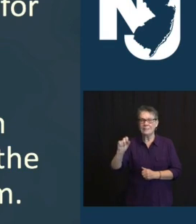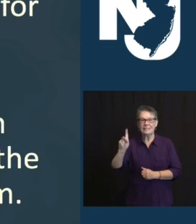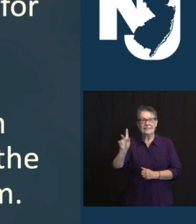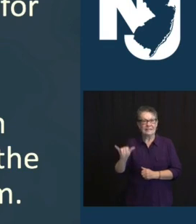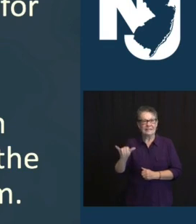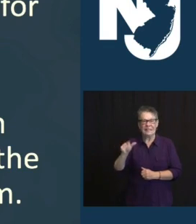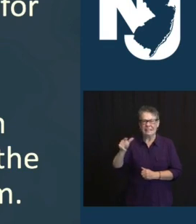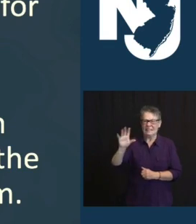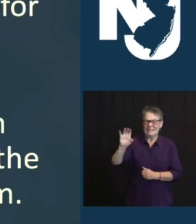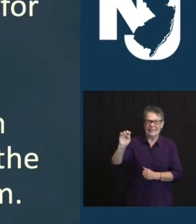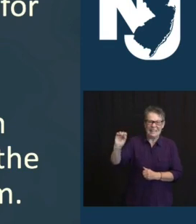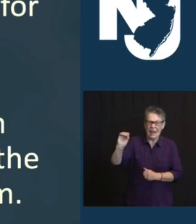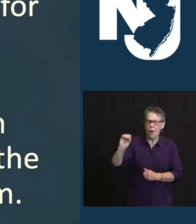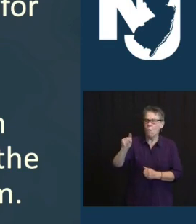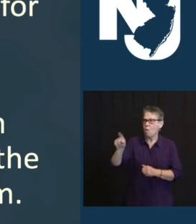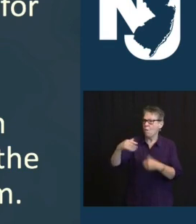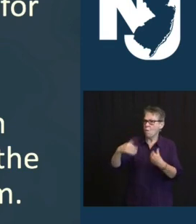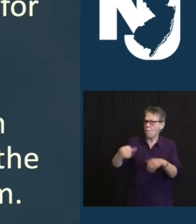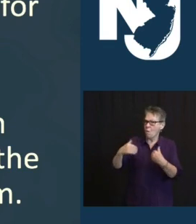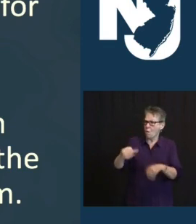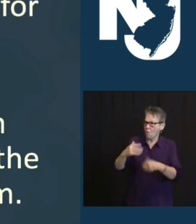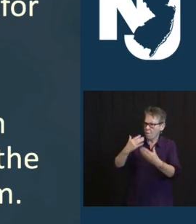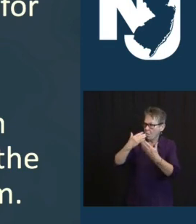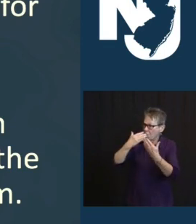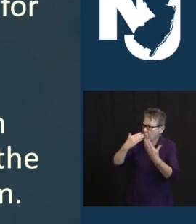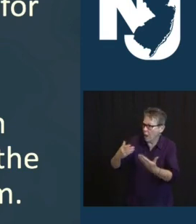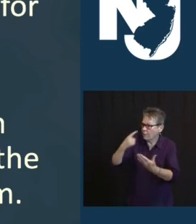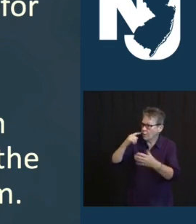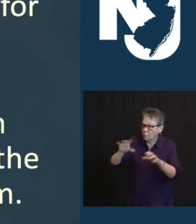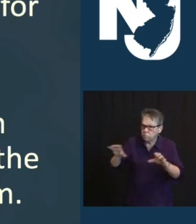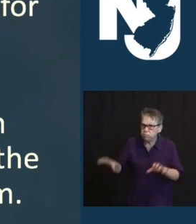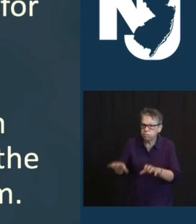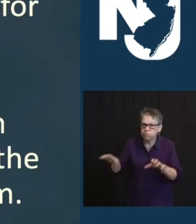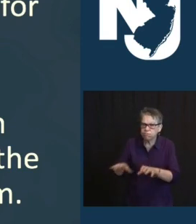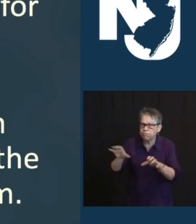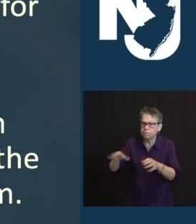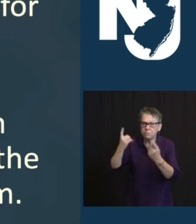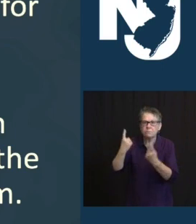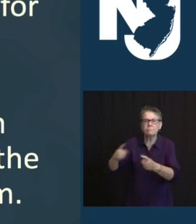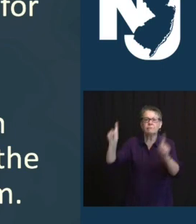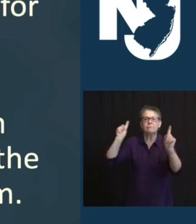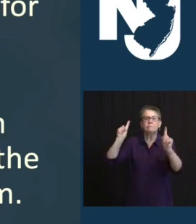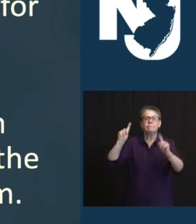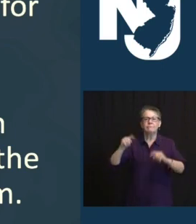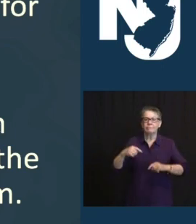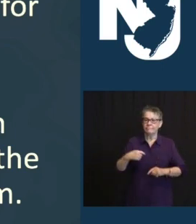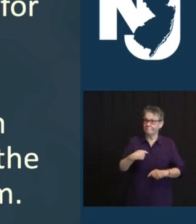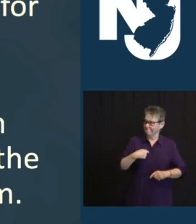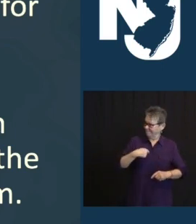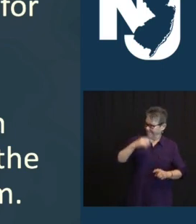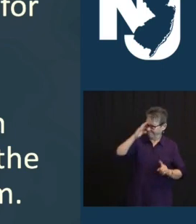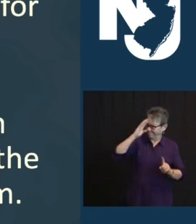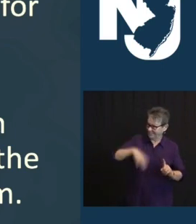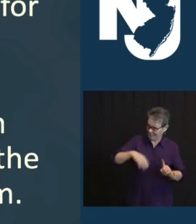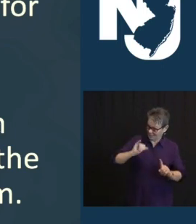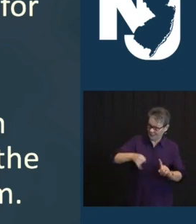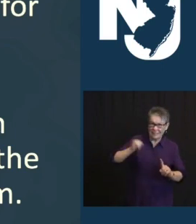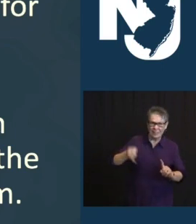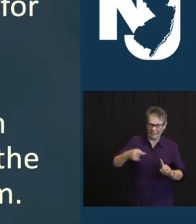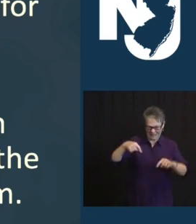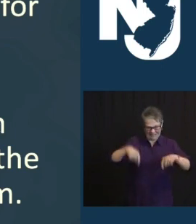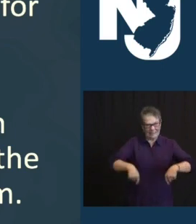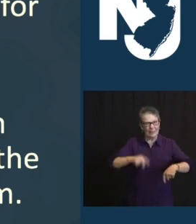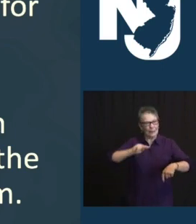ON THIS GREAT ACCOMPLISHMENT. CLEARLY, THIS IS A POINT OF JERSEY PRIDE, AS JOHNSON AND JOHNSON IS A NEW JERSEY ICON,